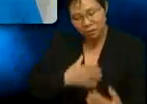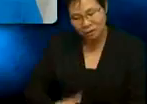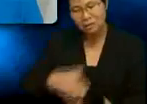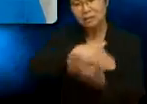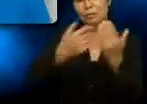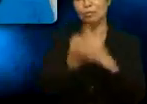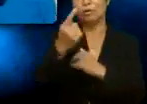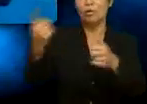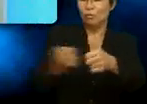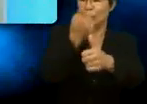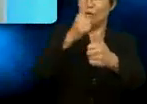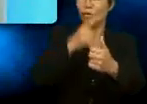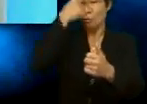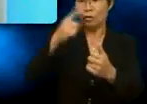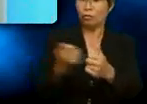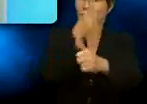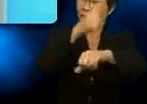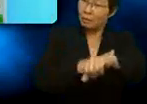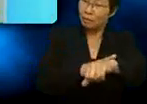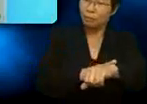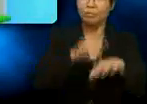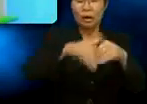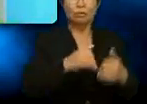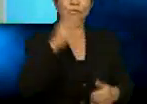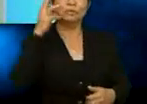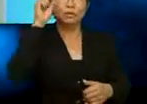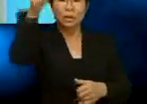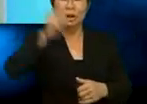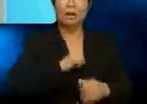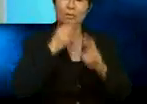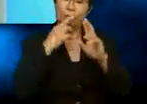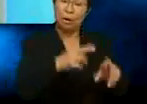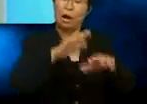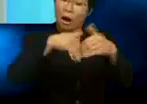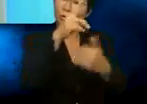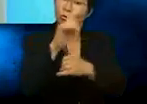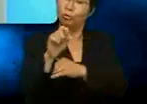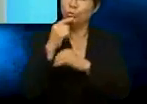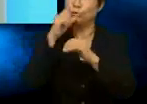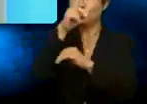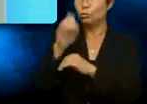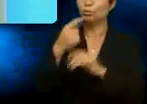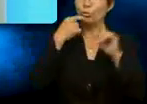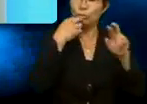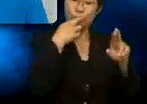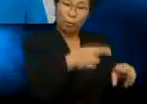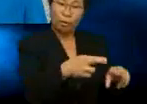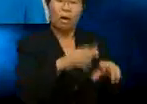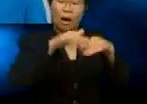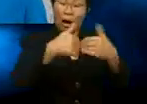So, how should I reply? Well, a how do you do should be replied with a how do you do.